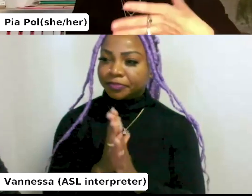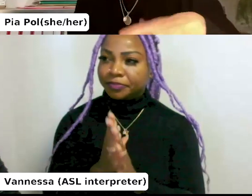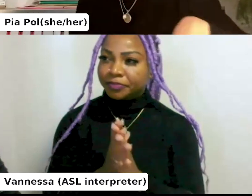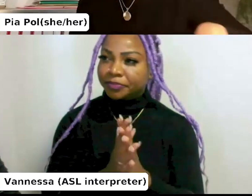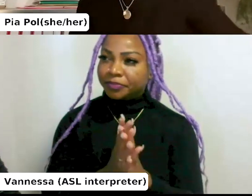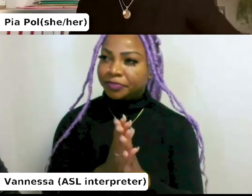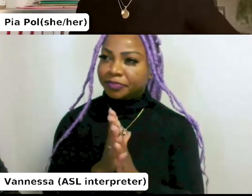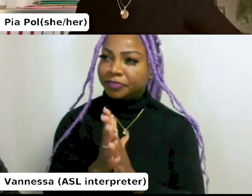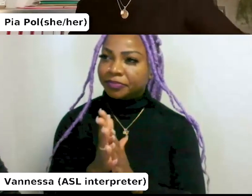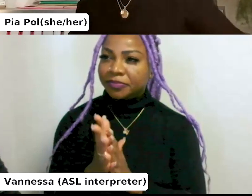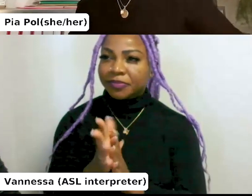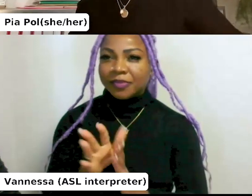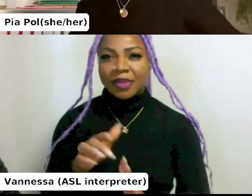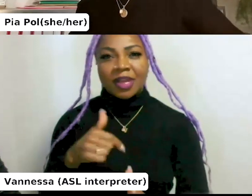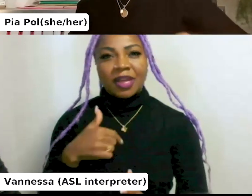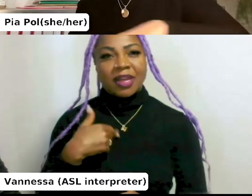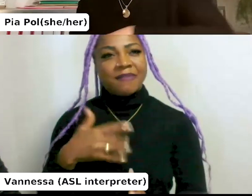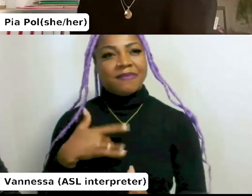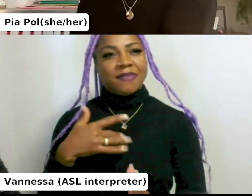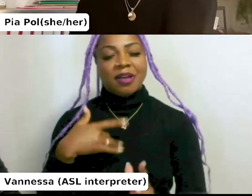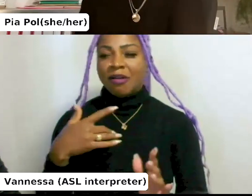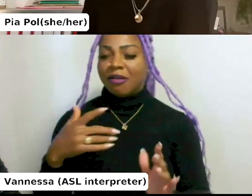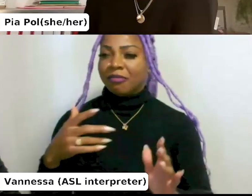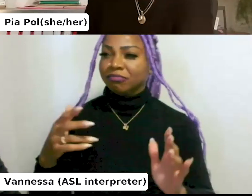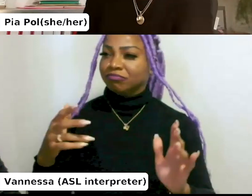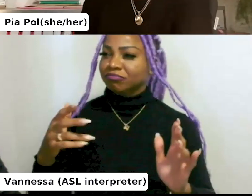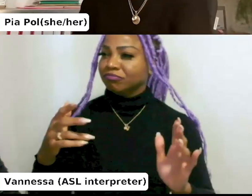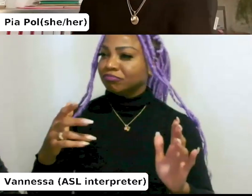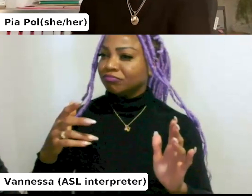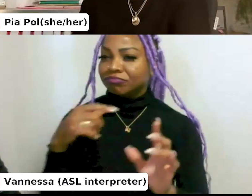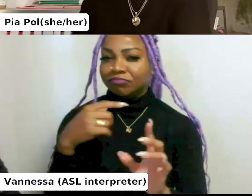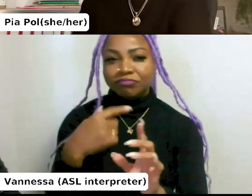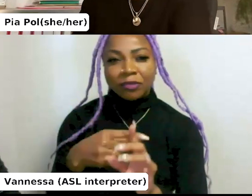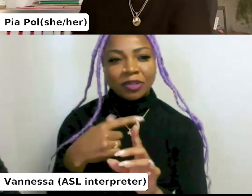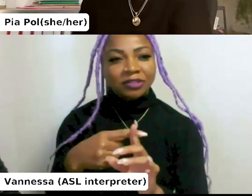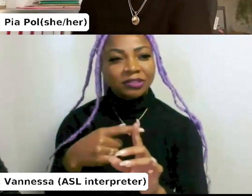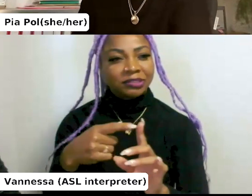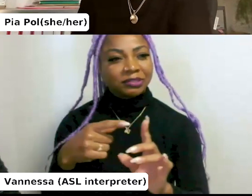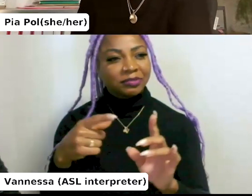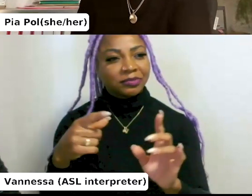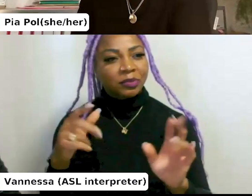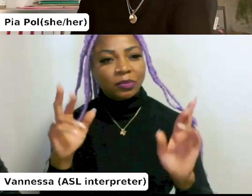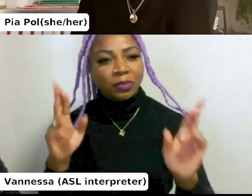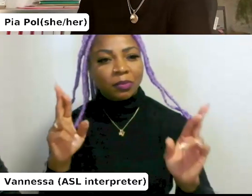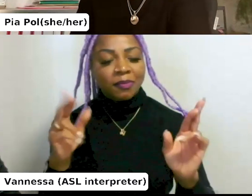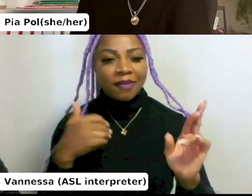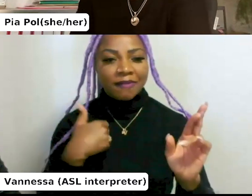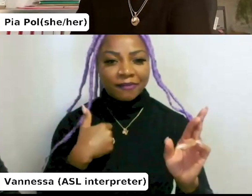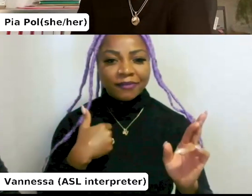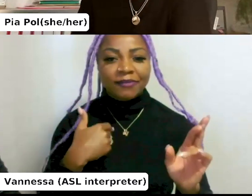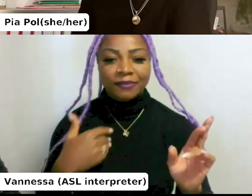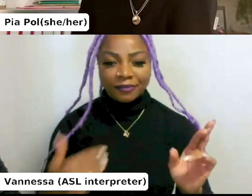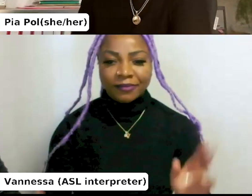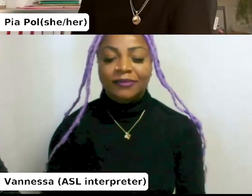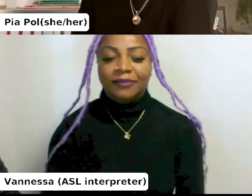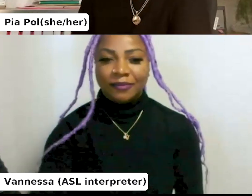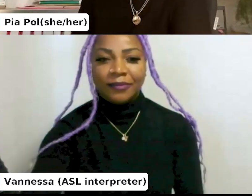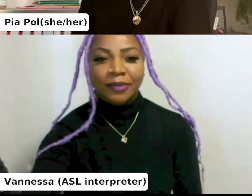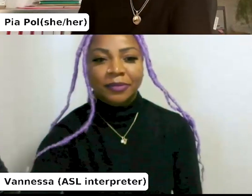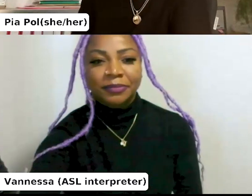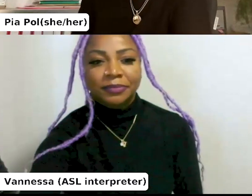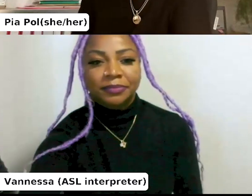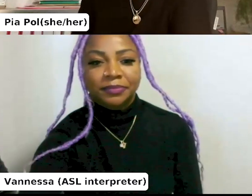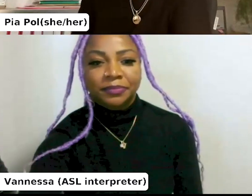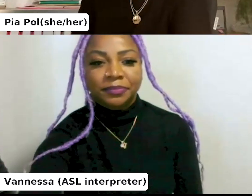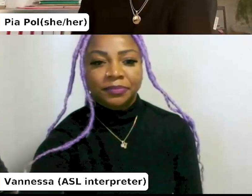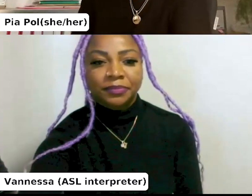make me hopeful. And I think that's great. I think for years and years, um, and also it's something that I'm, I'm interested